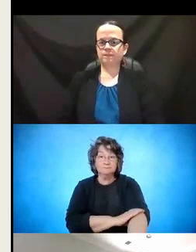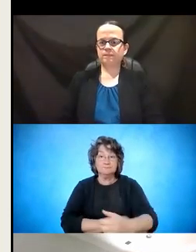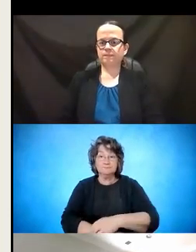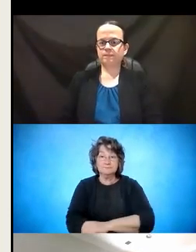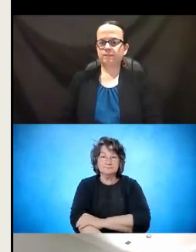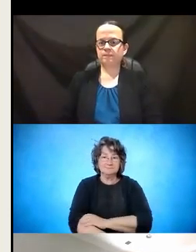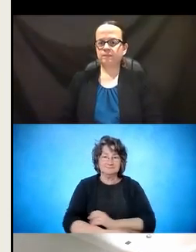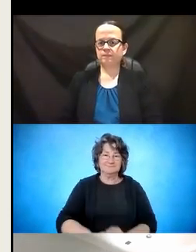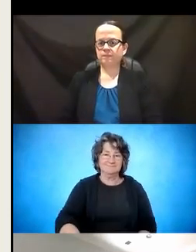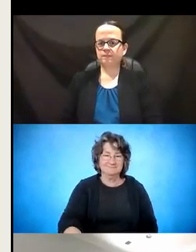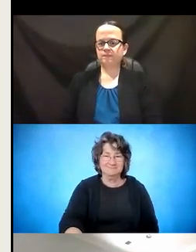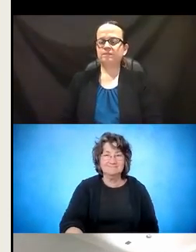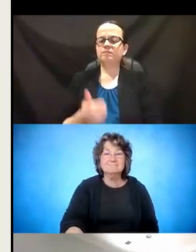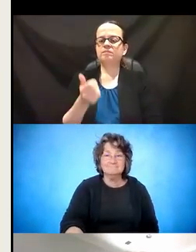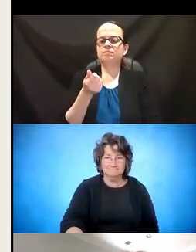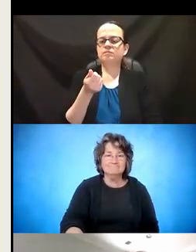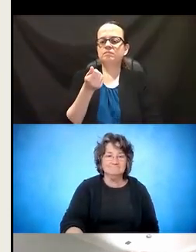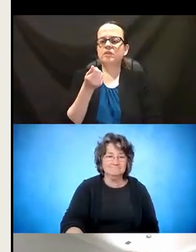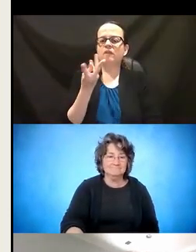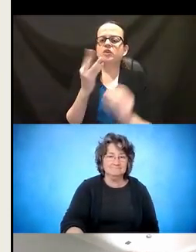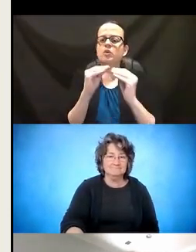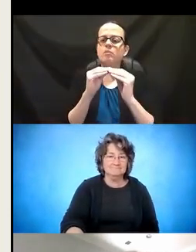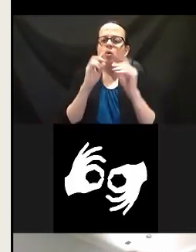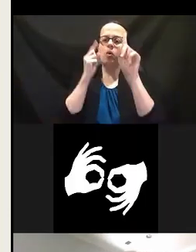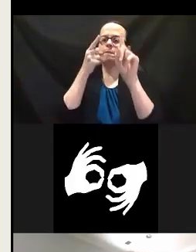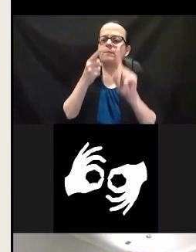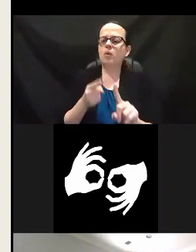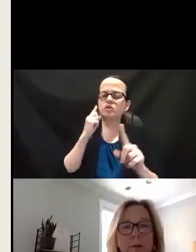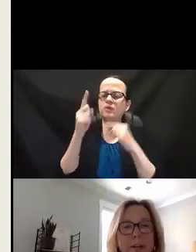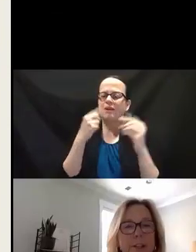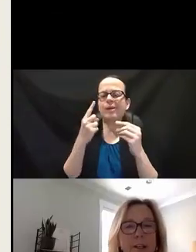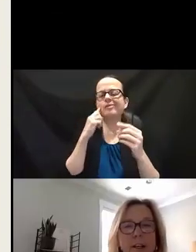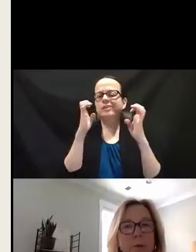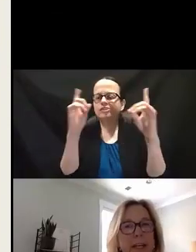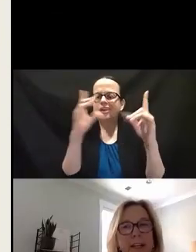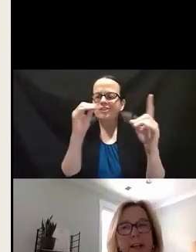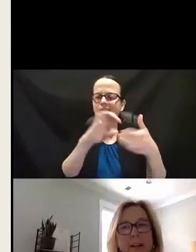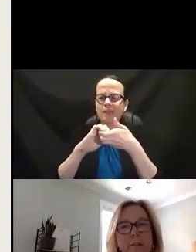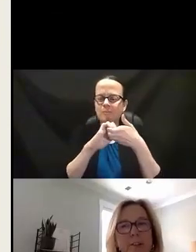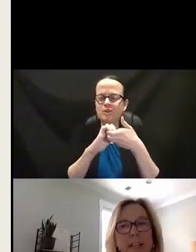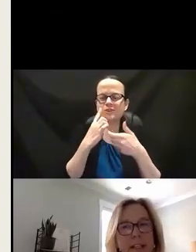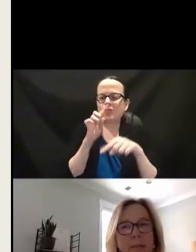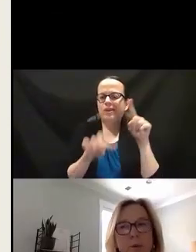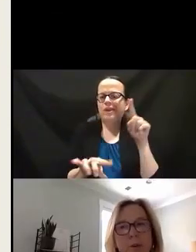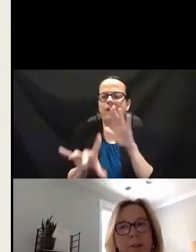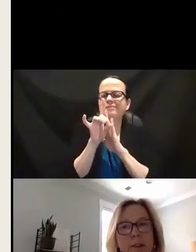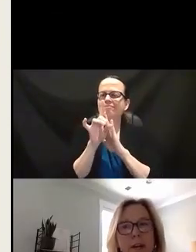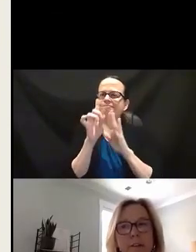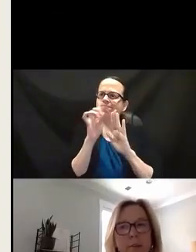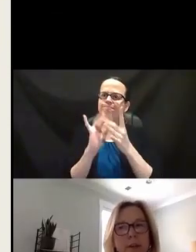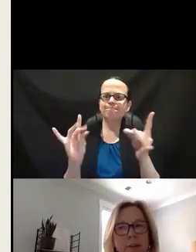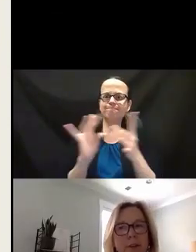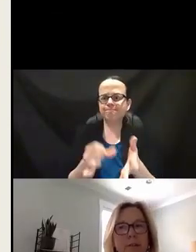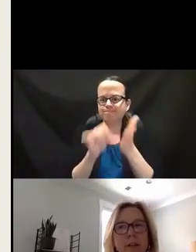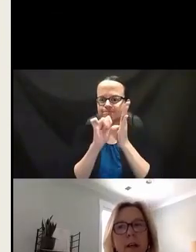Looking at a few more points to consider when we're talking about VR and education collaboration, we cannot overstate the importance of